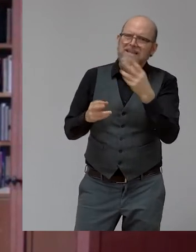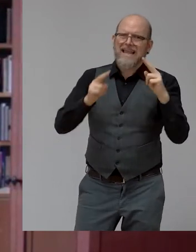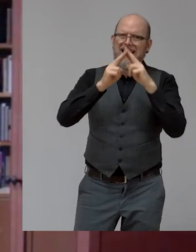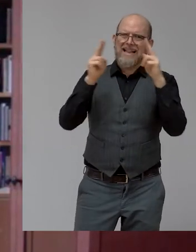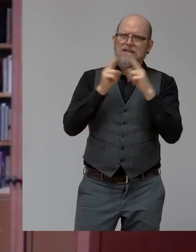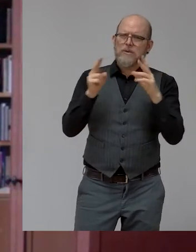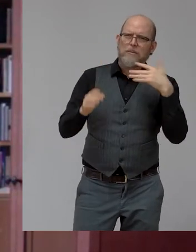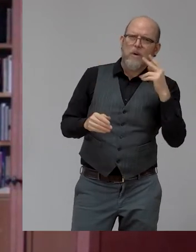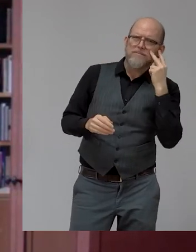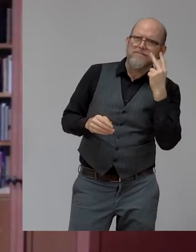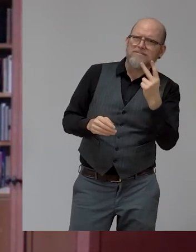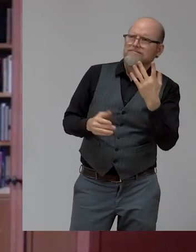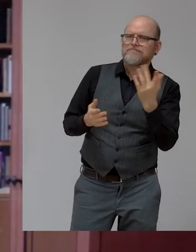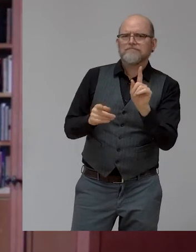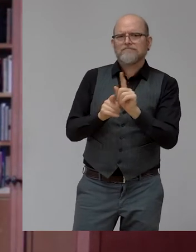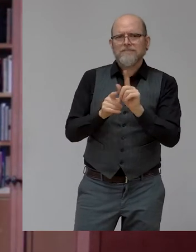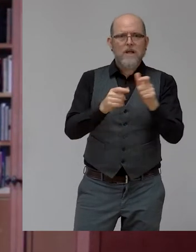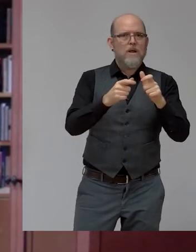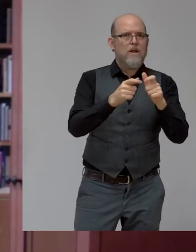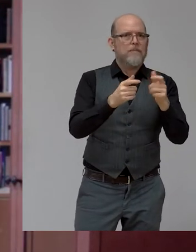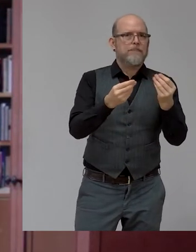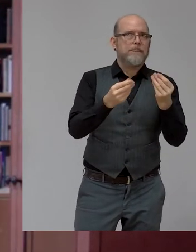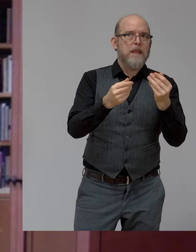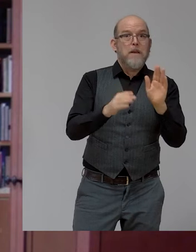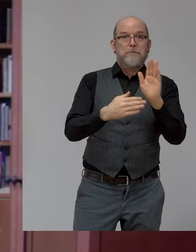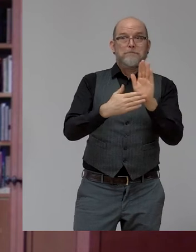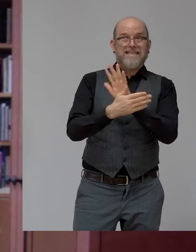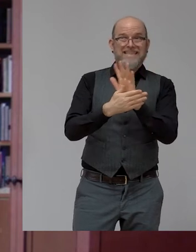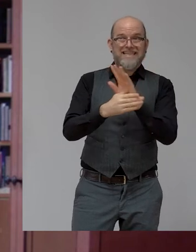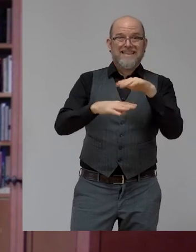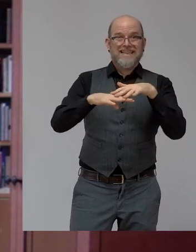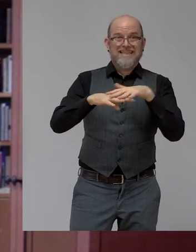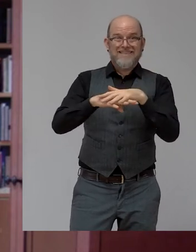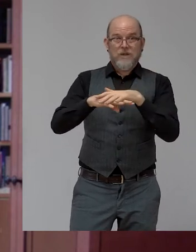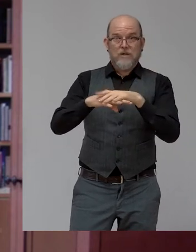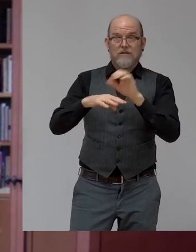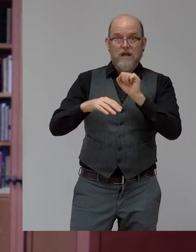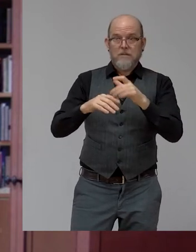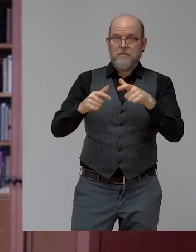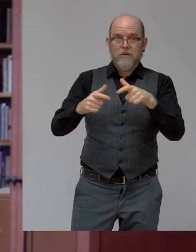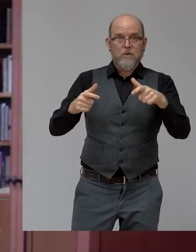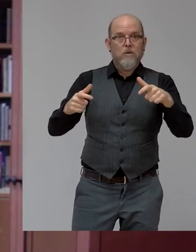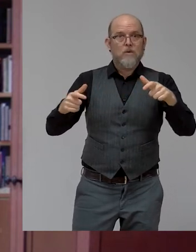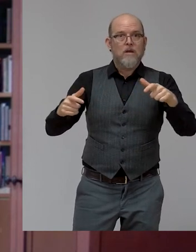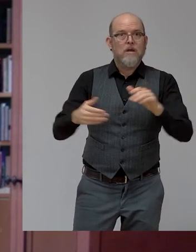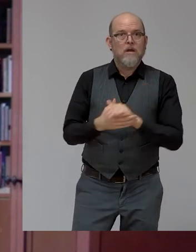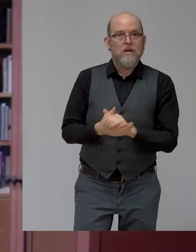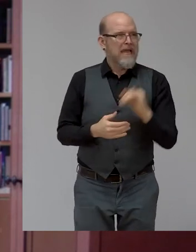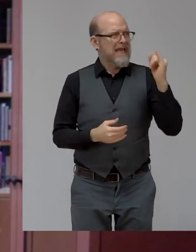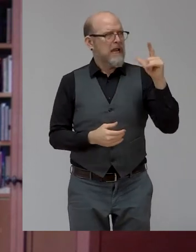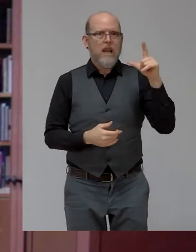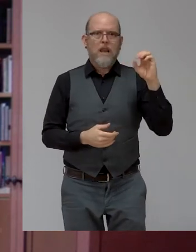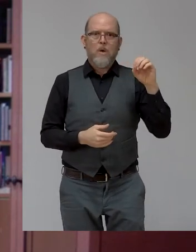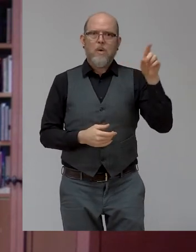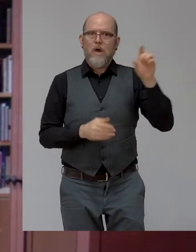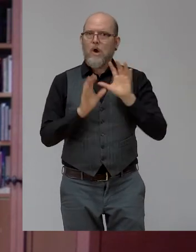disability networks emerging at the national level, particularly those, of course, associated with the ILO's Global Business Network, helping